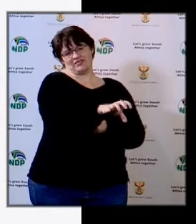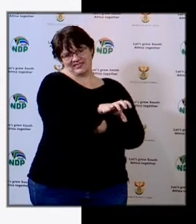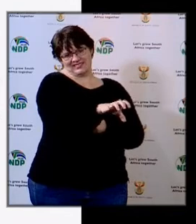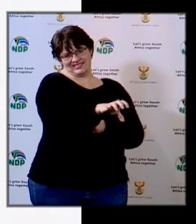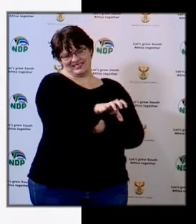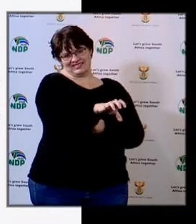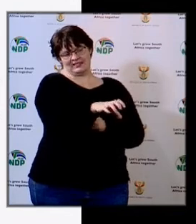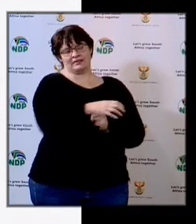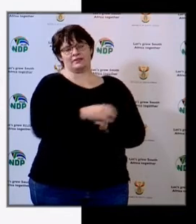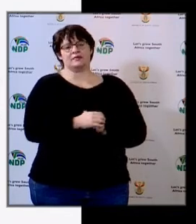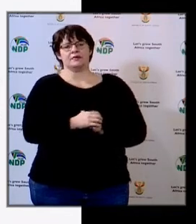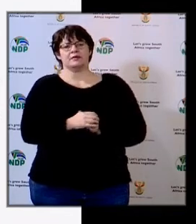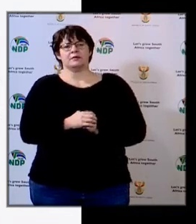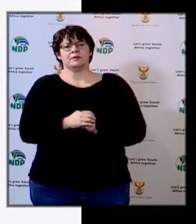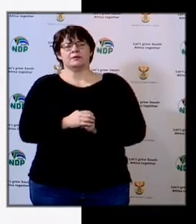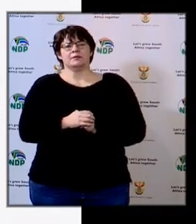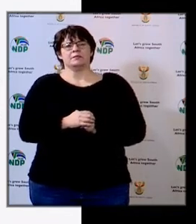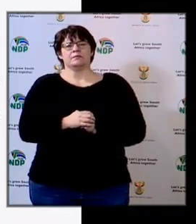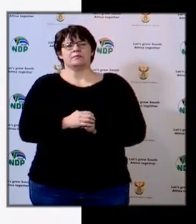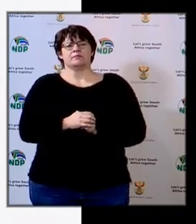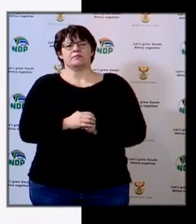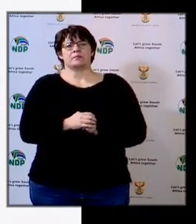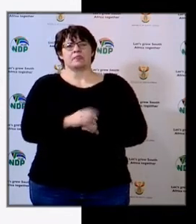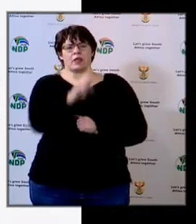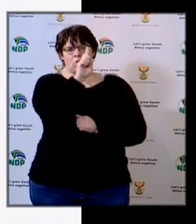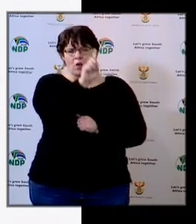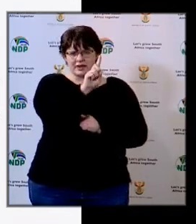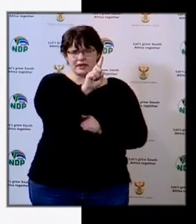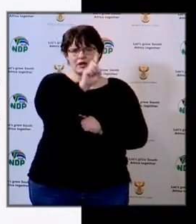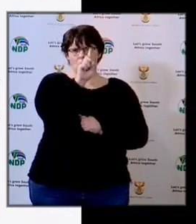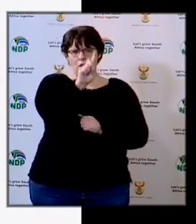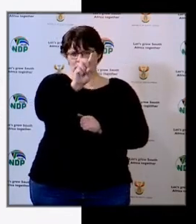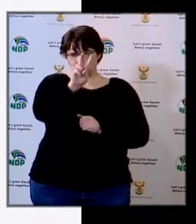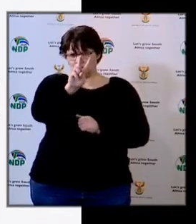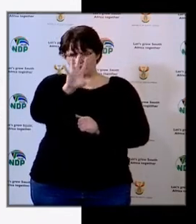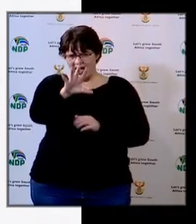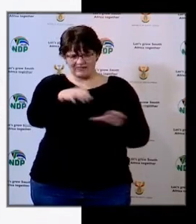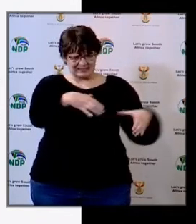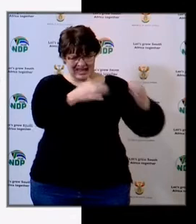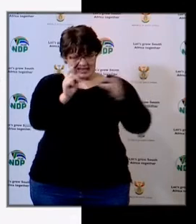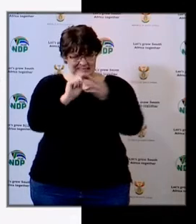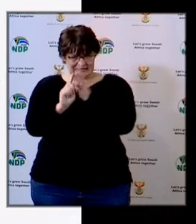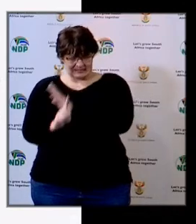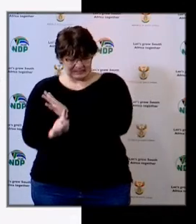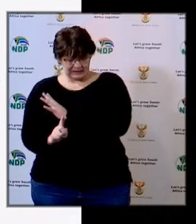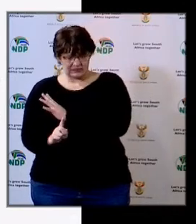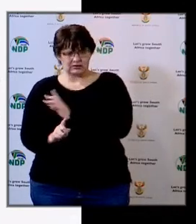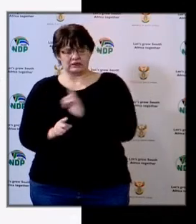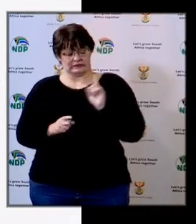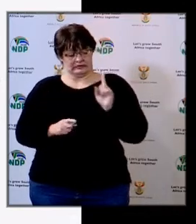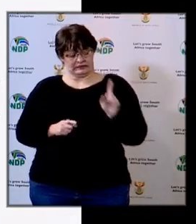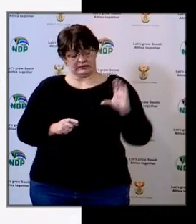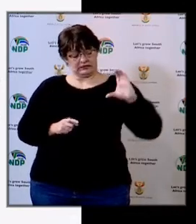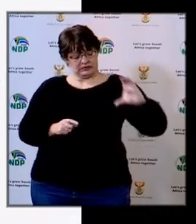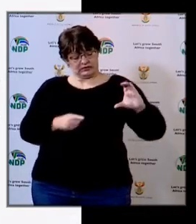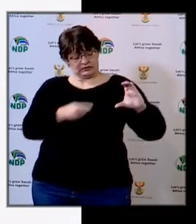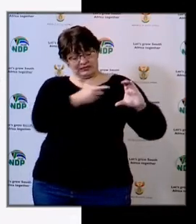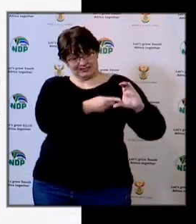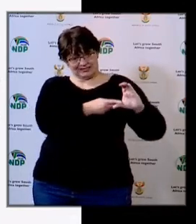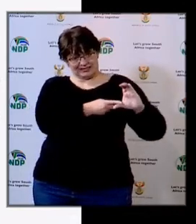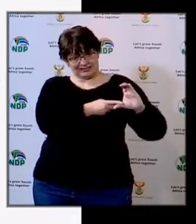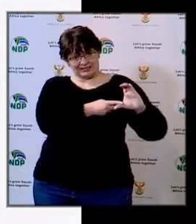province, and of the 1,125 tanks that